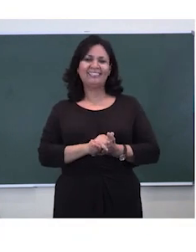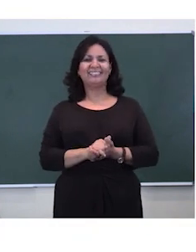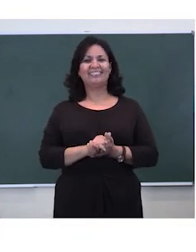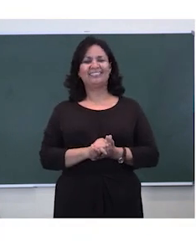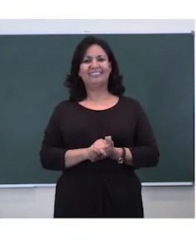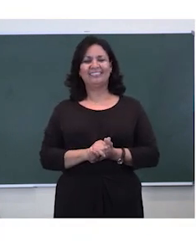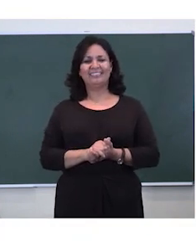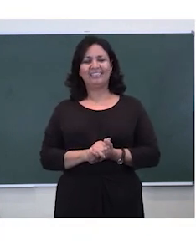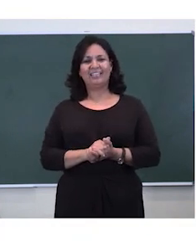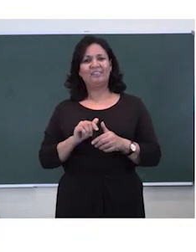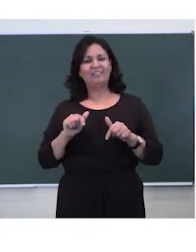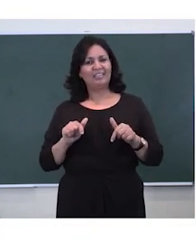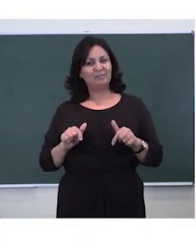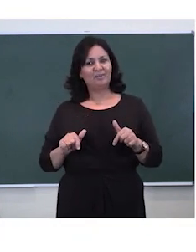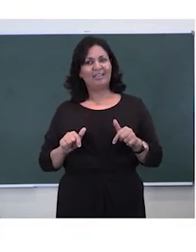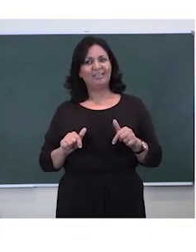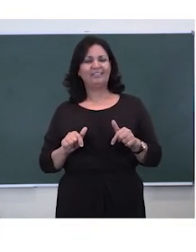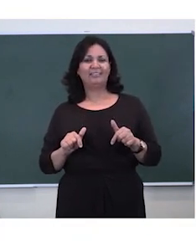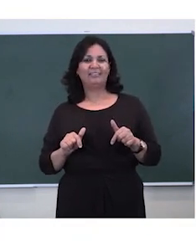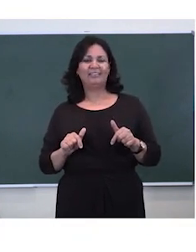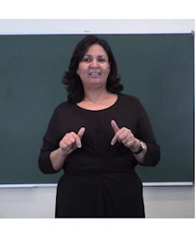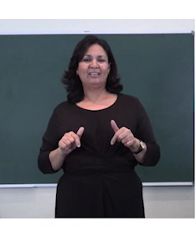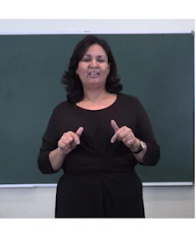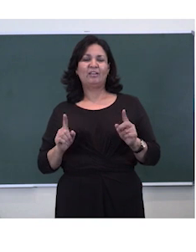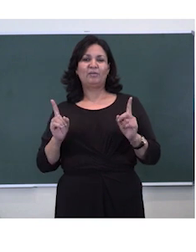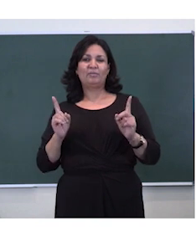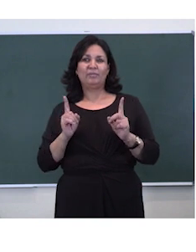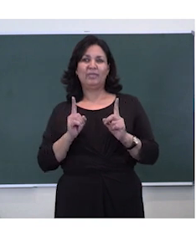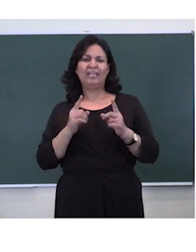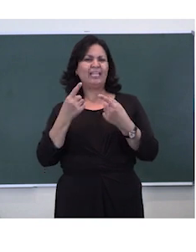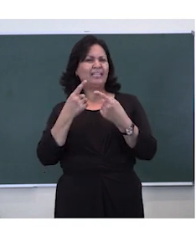For this one, you are going to need different colors.